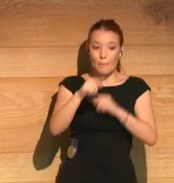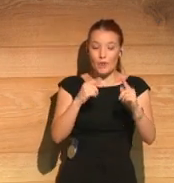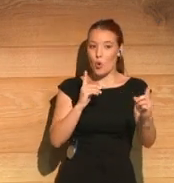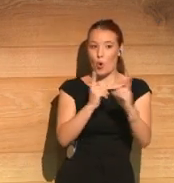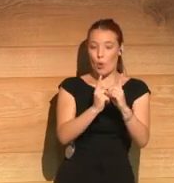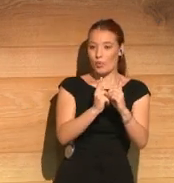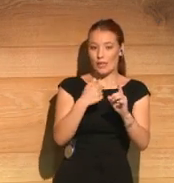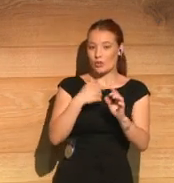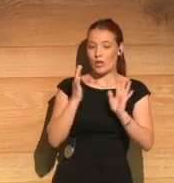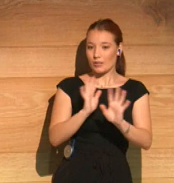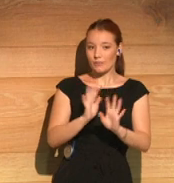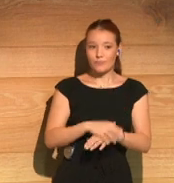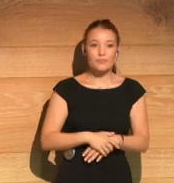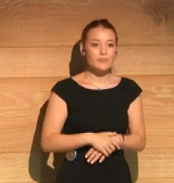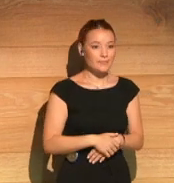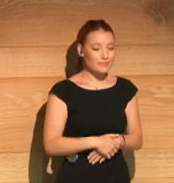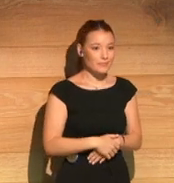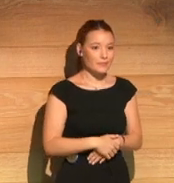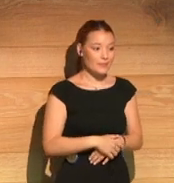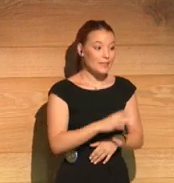I've got my second coming tomorrow, yes.